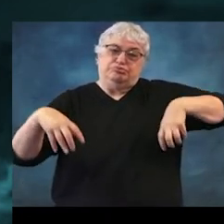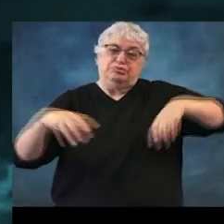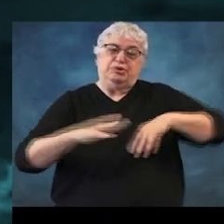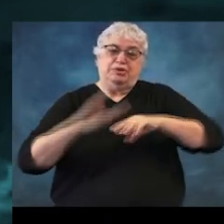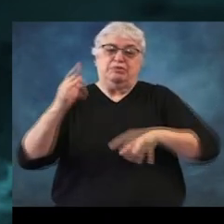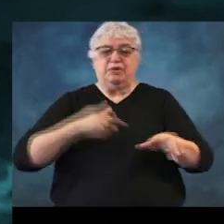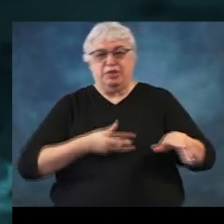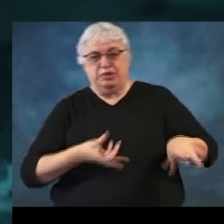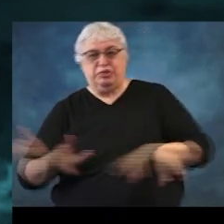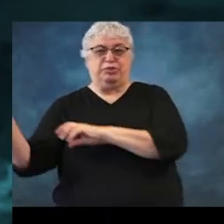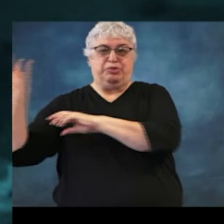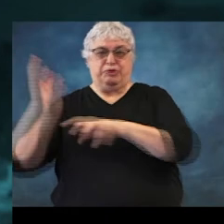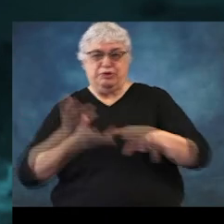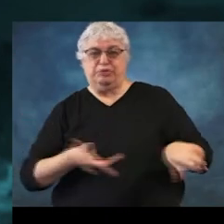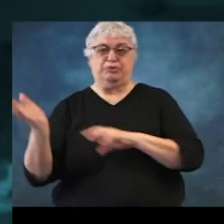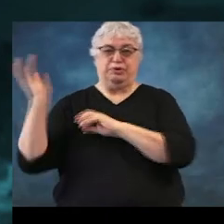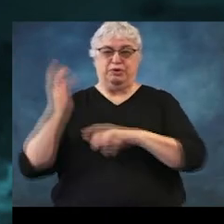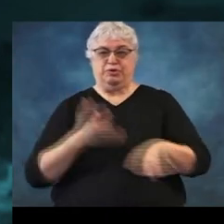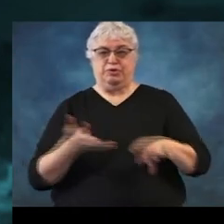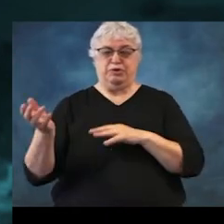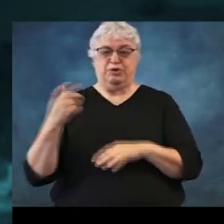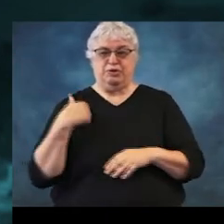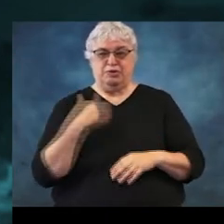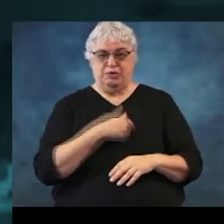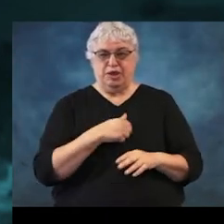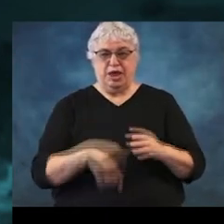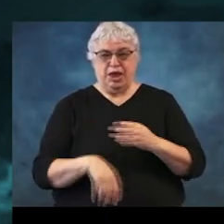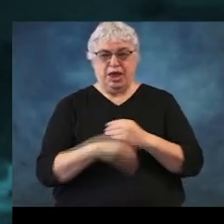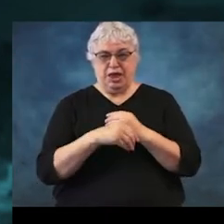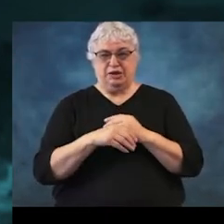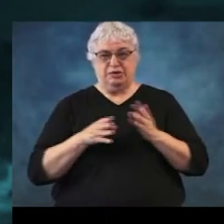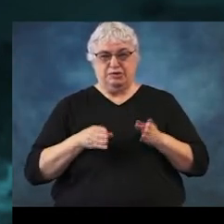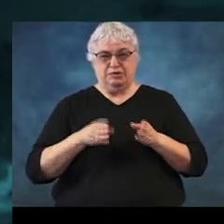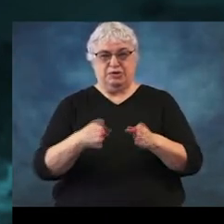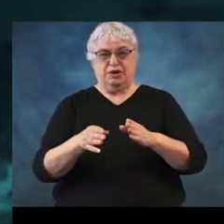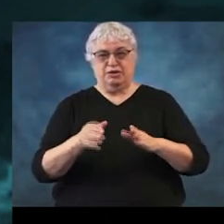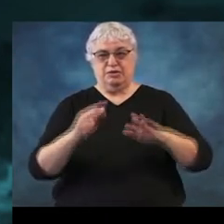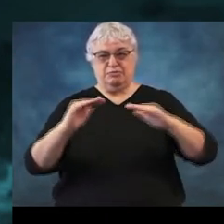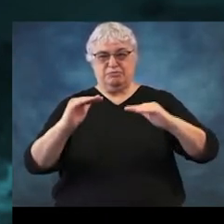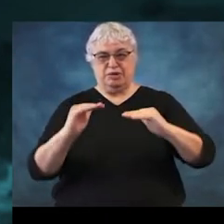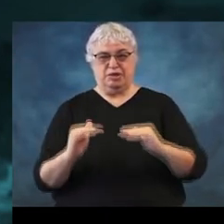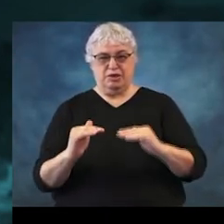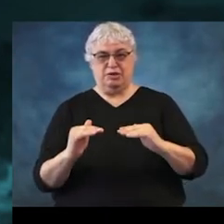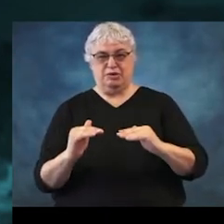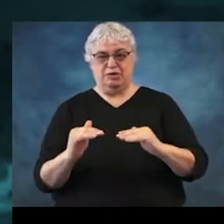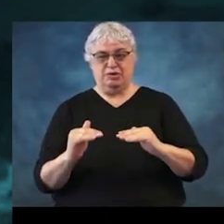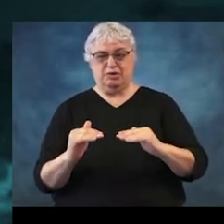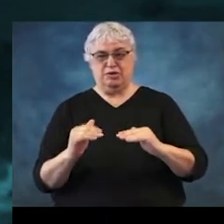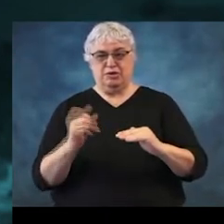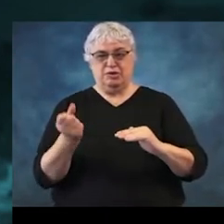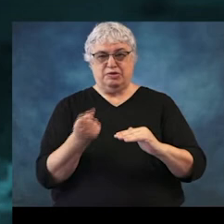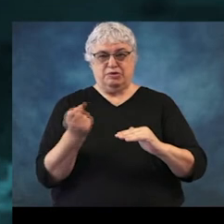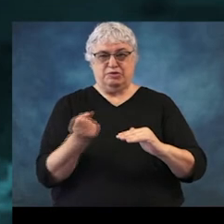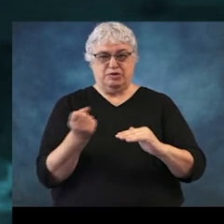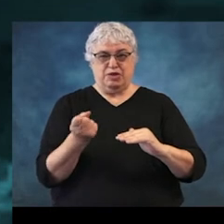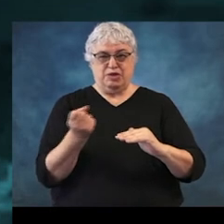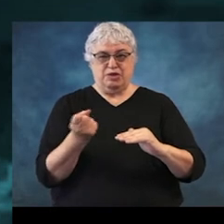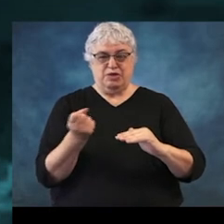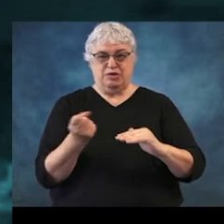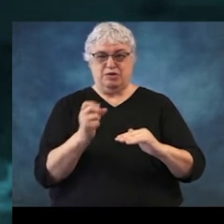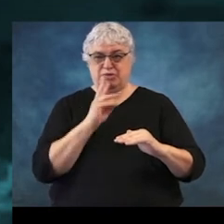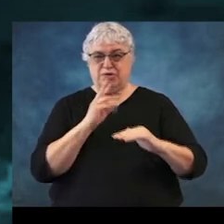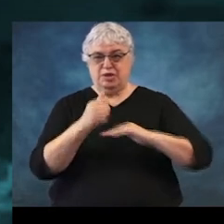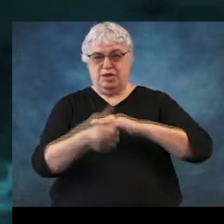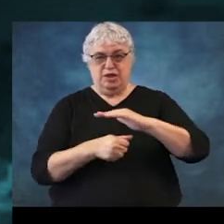to move it through the systems that quickly. And so we purposely build our streets below grade to help store that water until